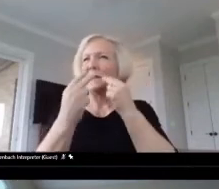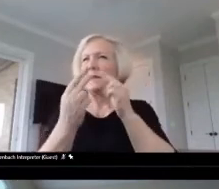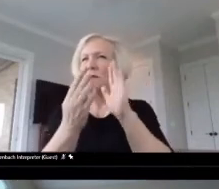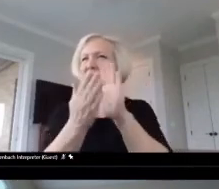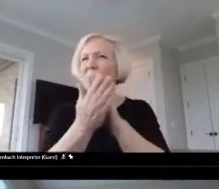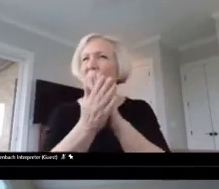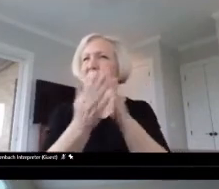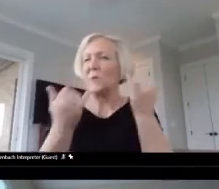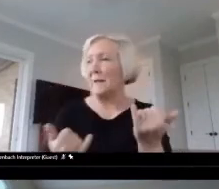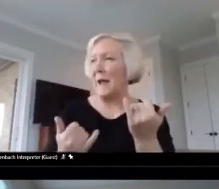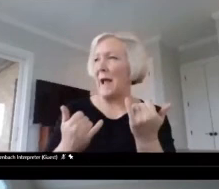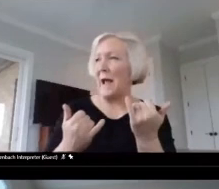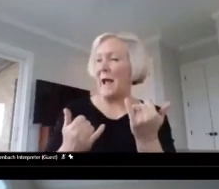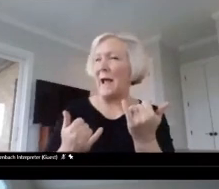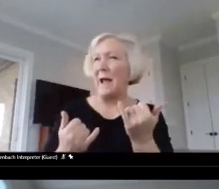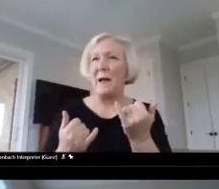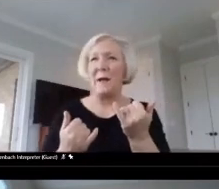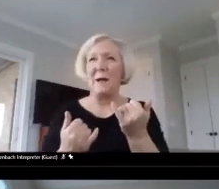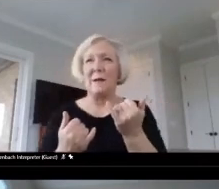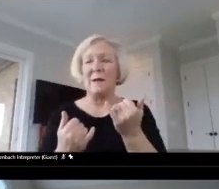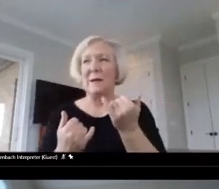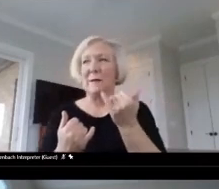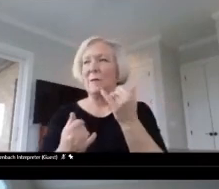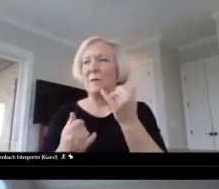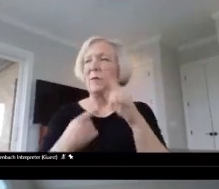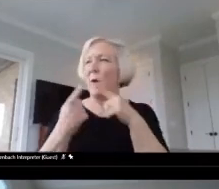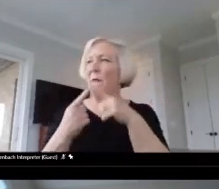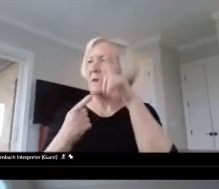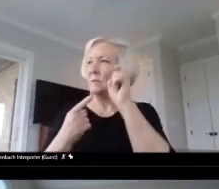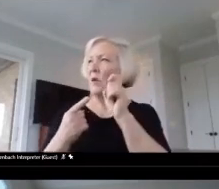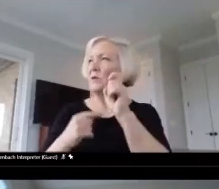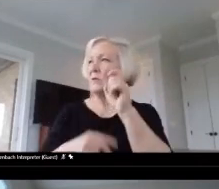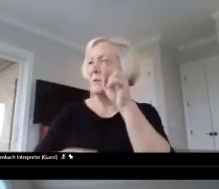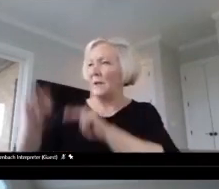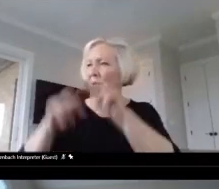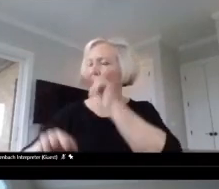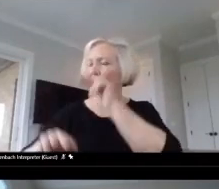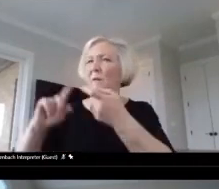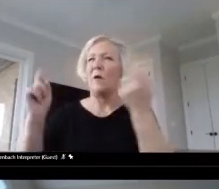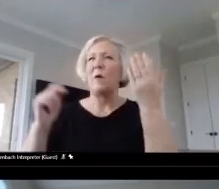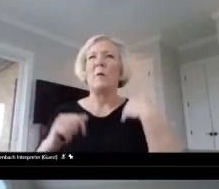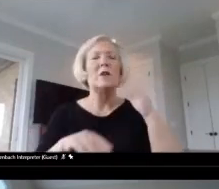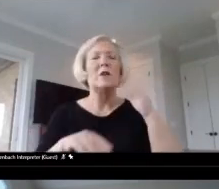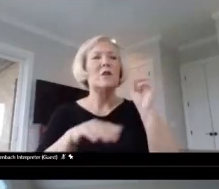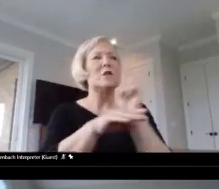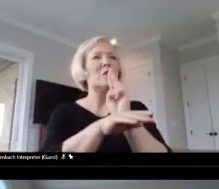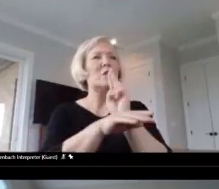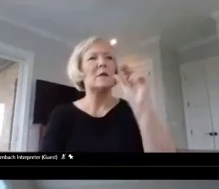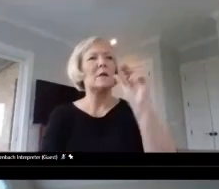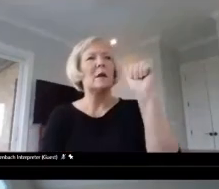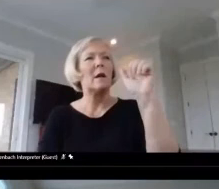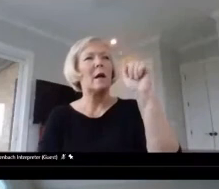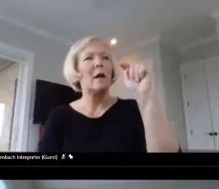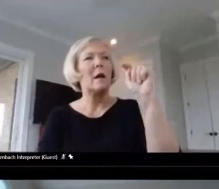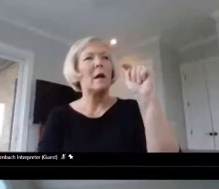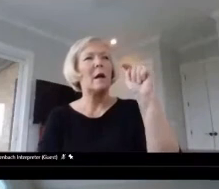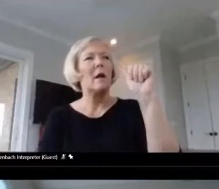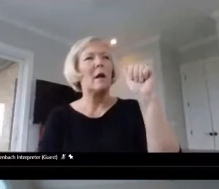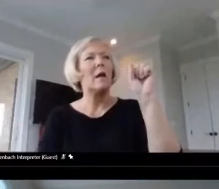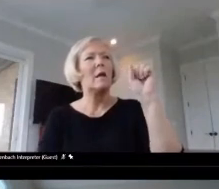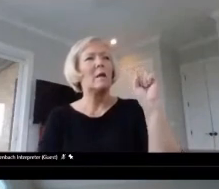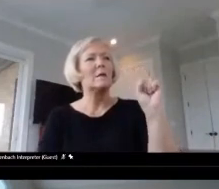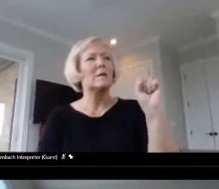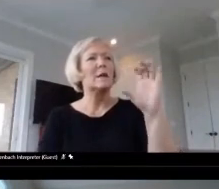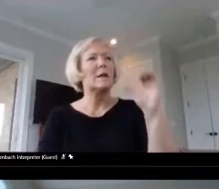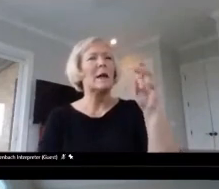ones that are supposed to be observing. So we're using Atlas cases. And in some ways, I find it a much richer